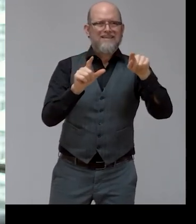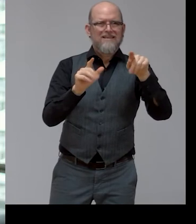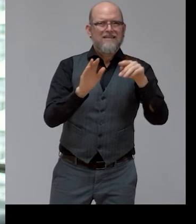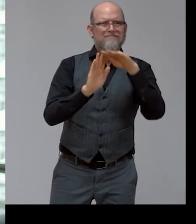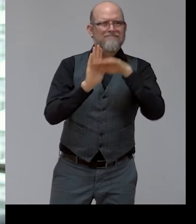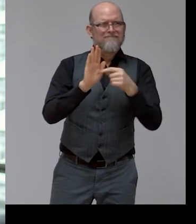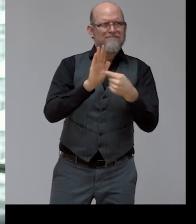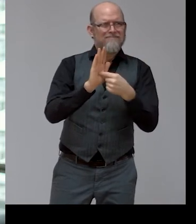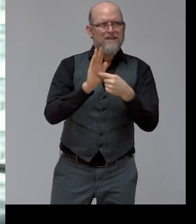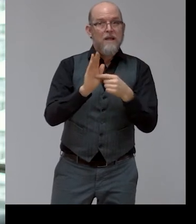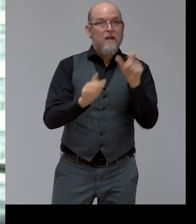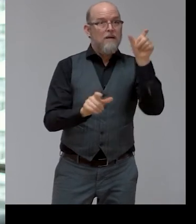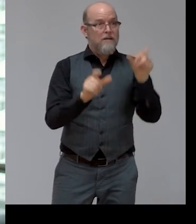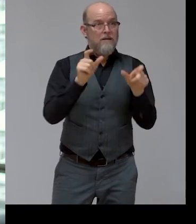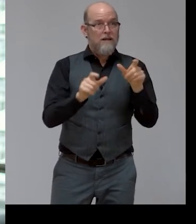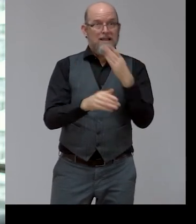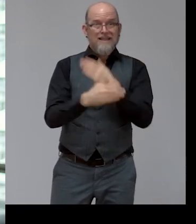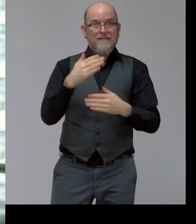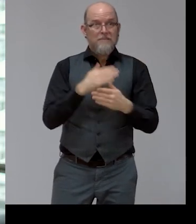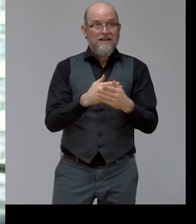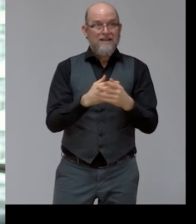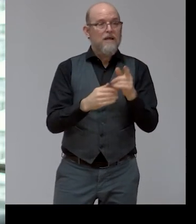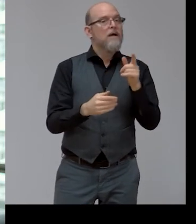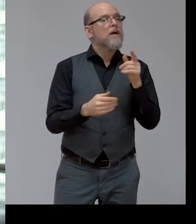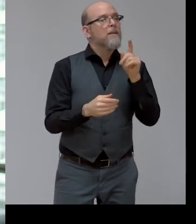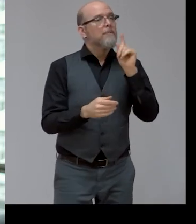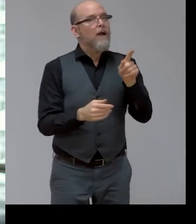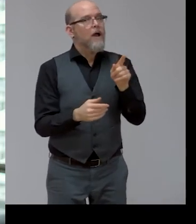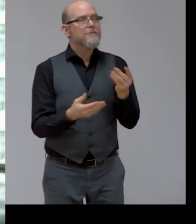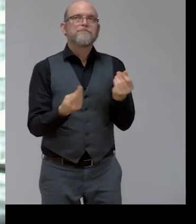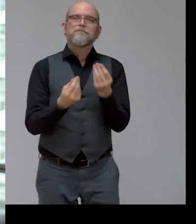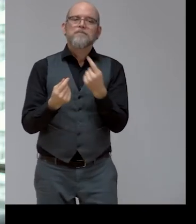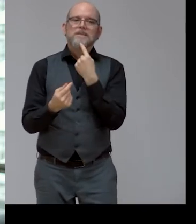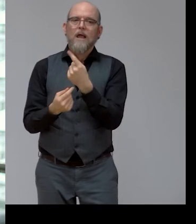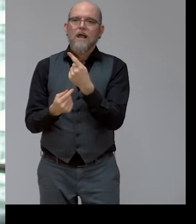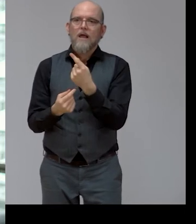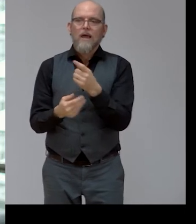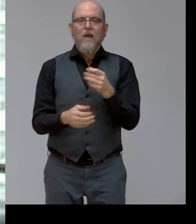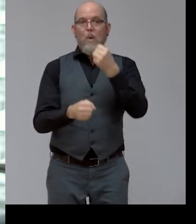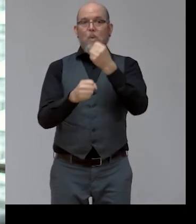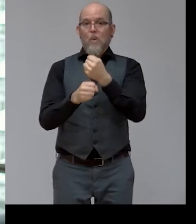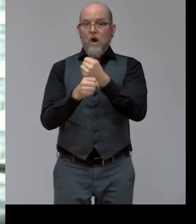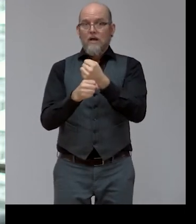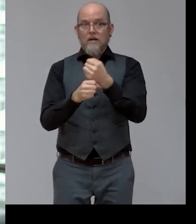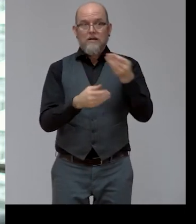and to enable them to participate in the labour market and in society.